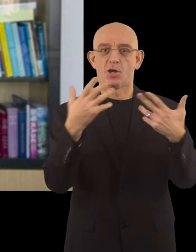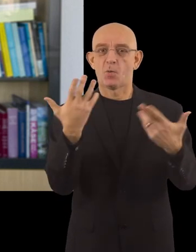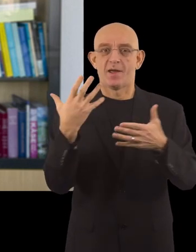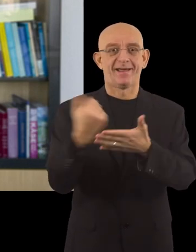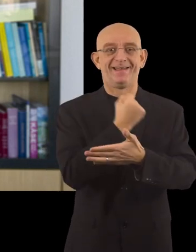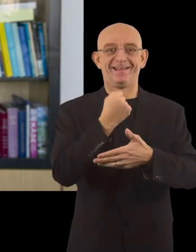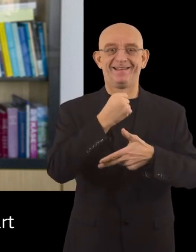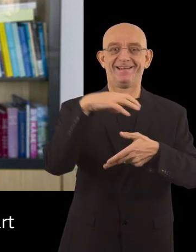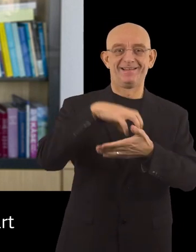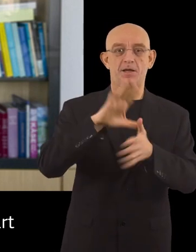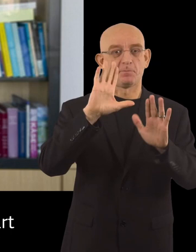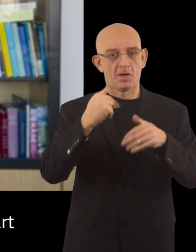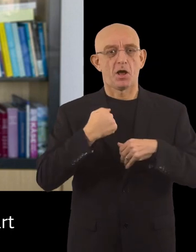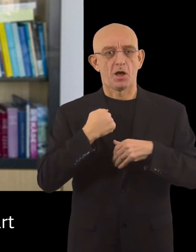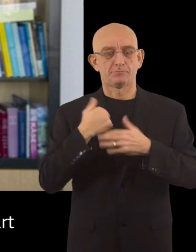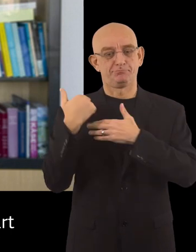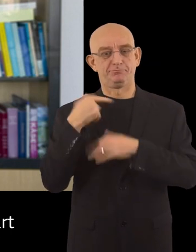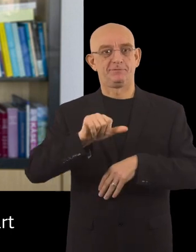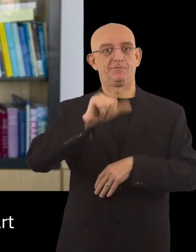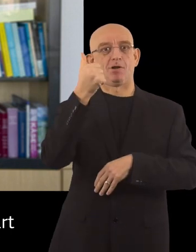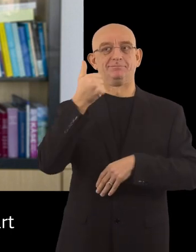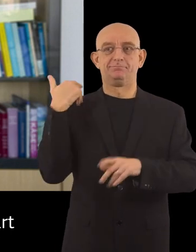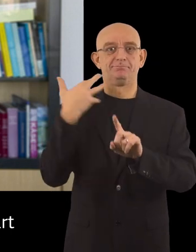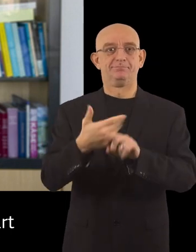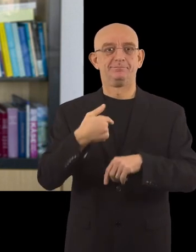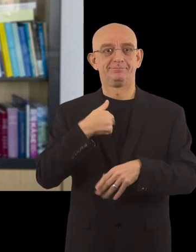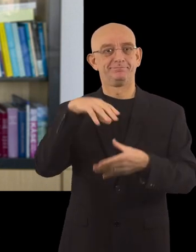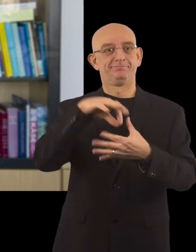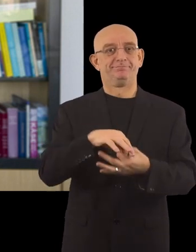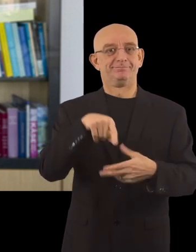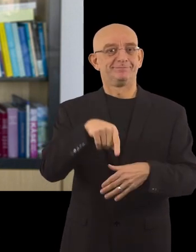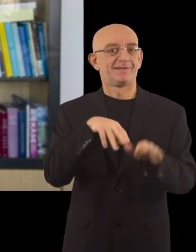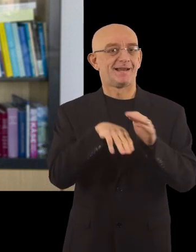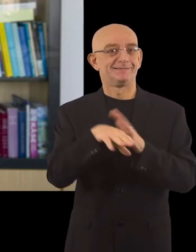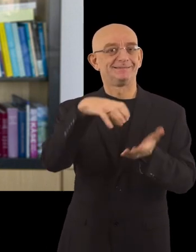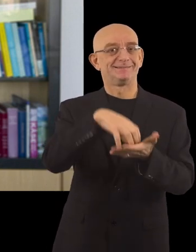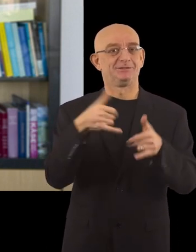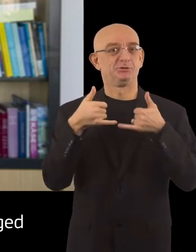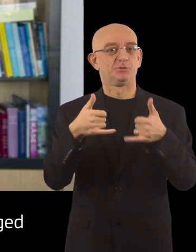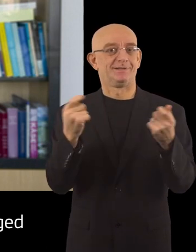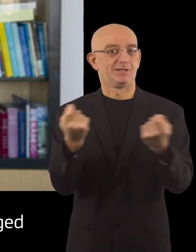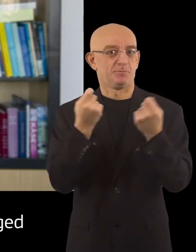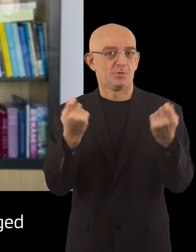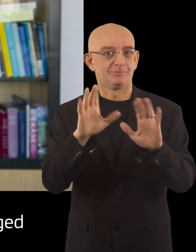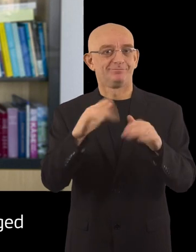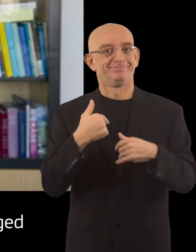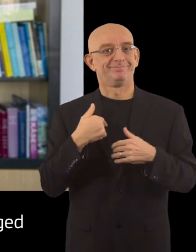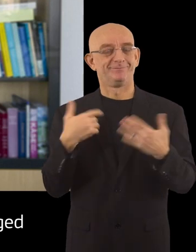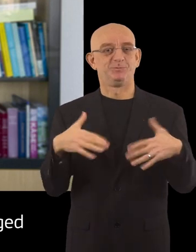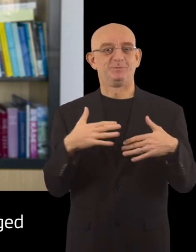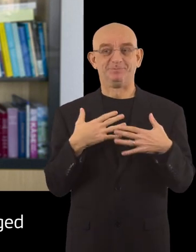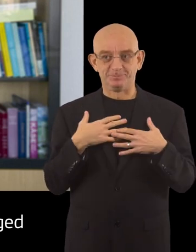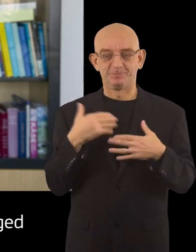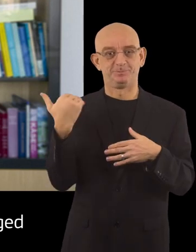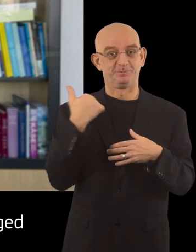2021. As for me, this is the first time I take part in the Access City Award ceremony. I have to say, I